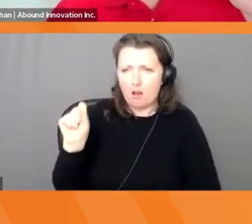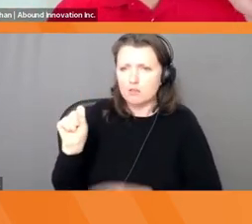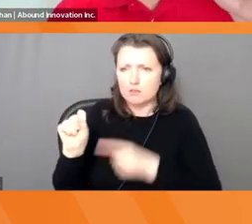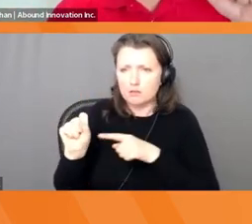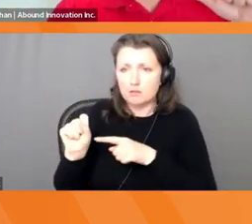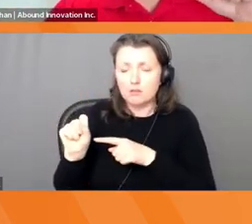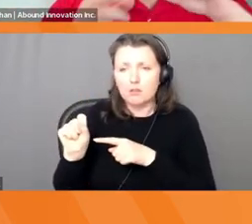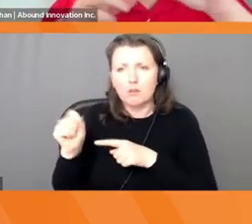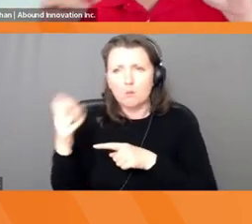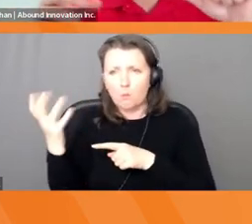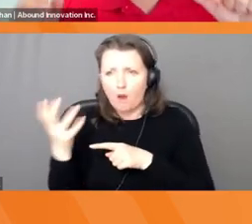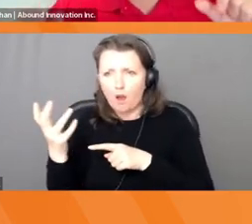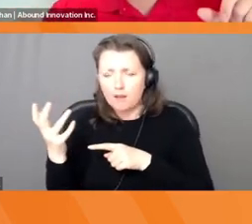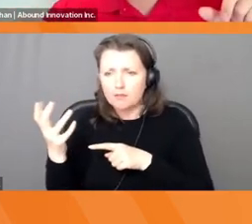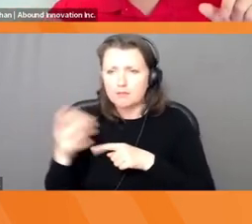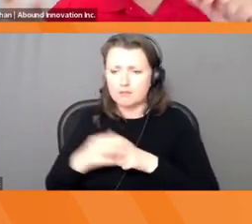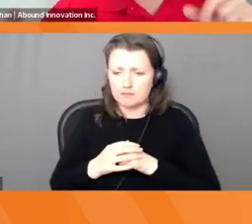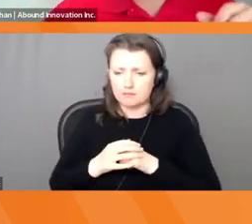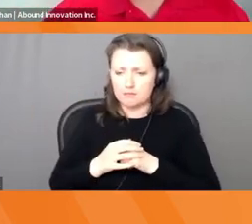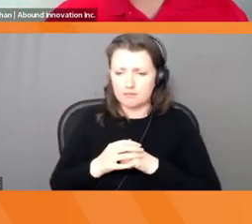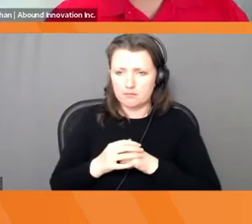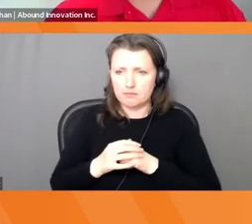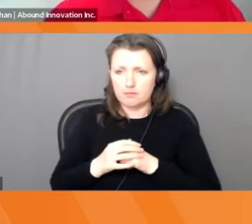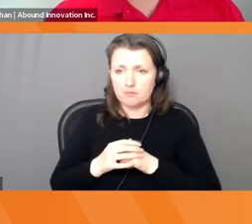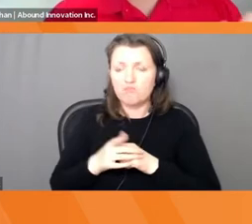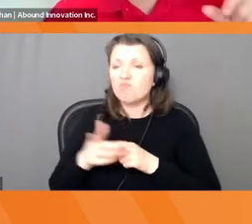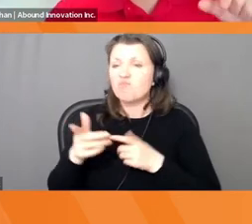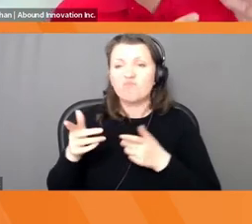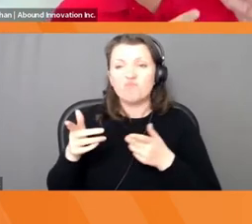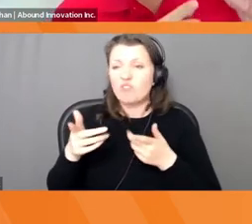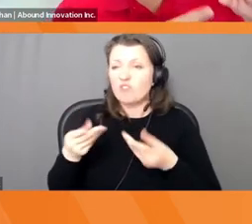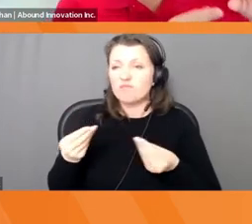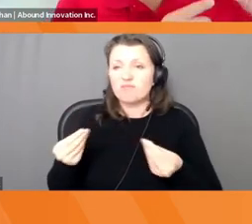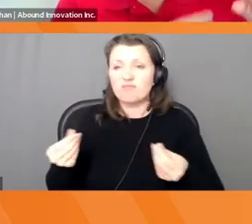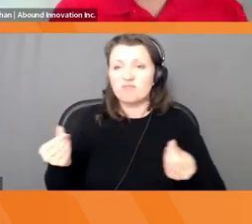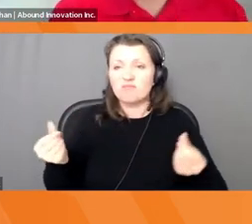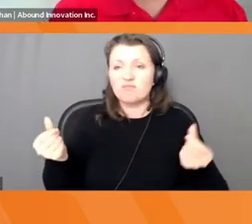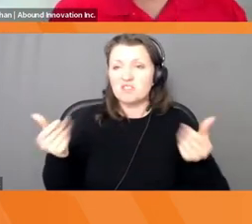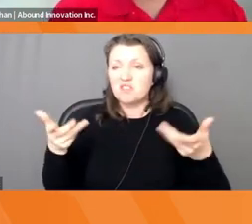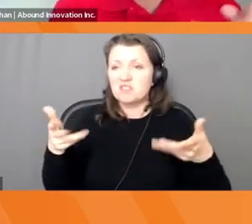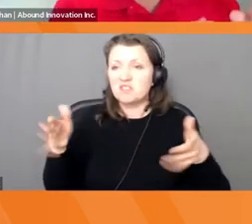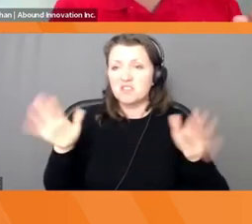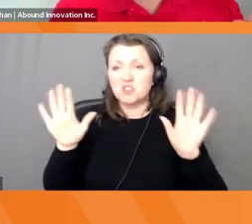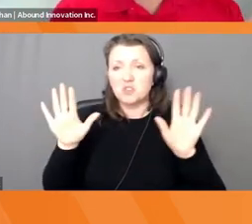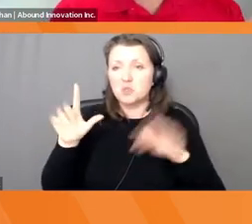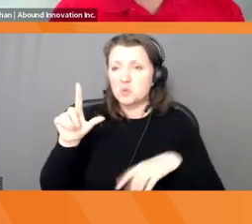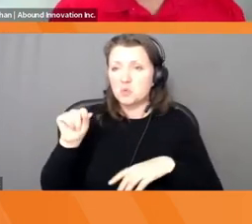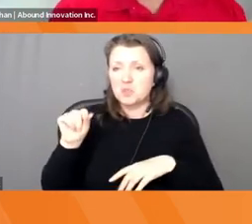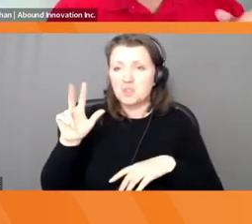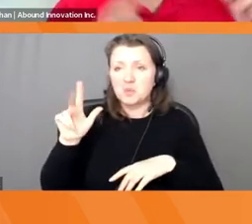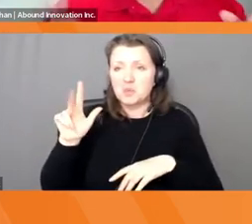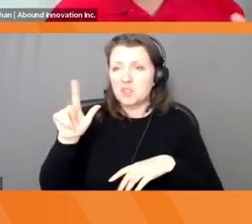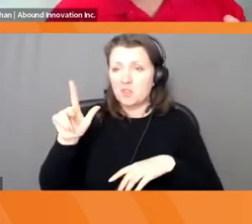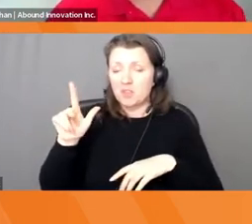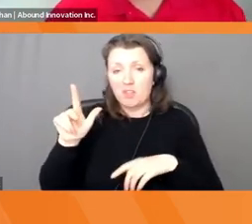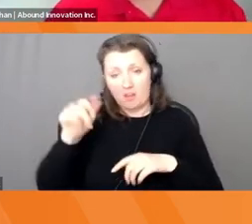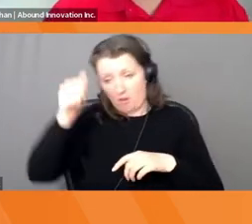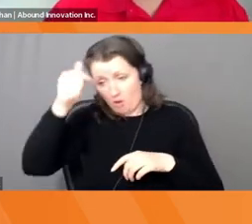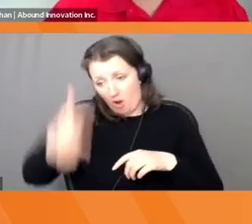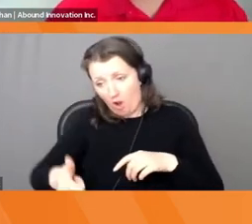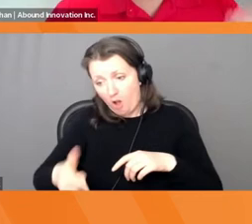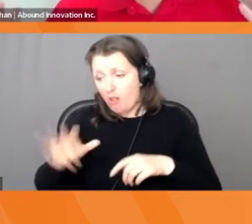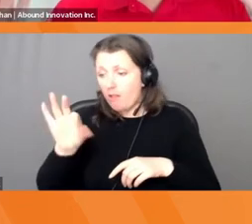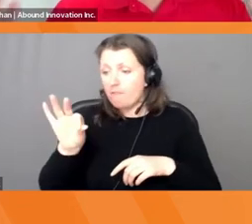This is being basically sunset in 2023. So if have these type one fonts on your computer, you can't use them